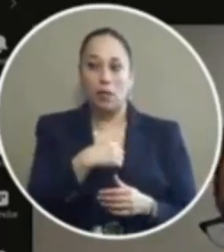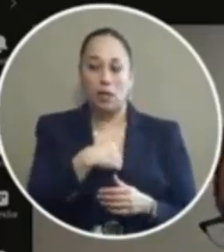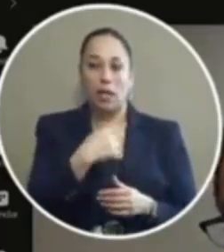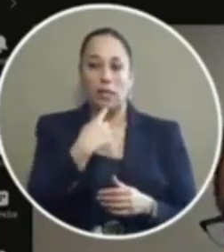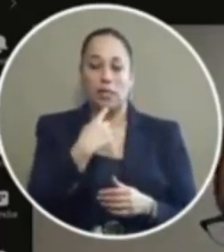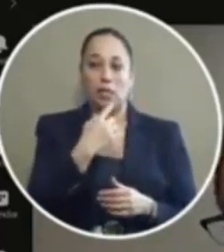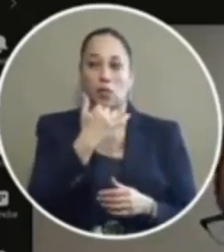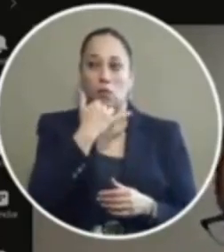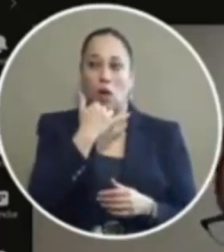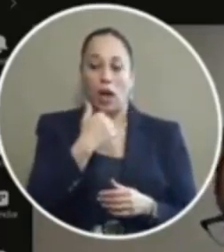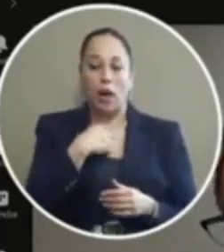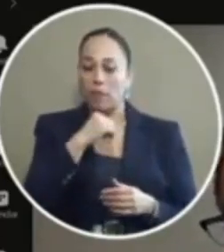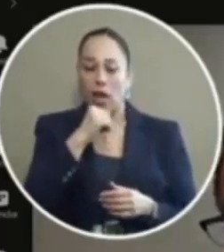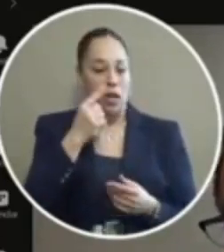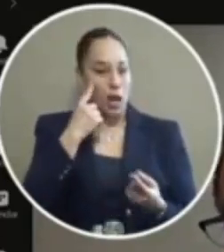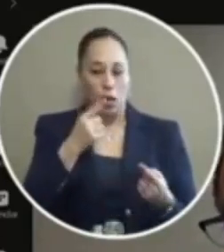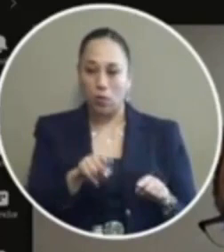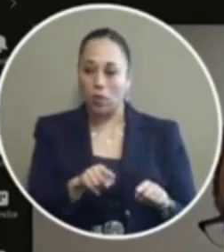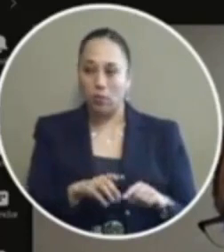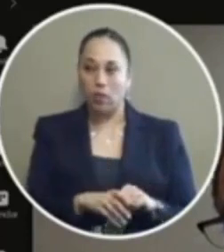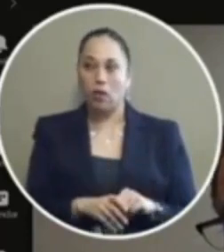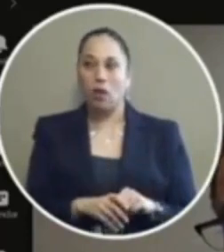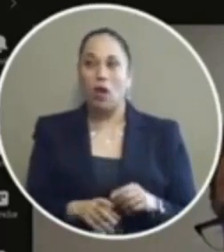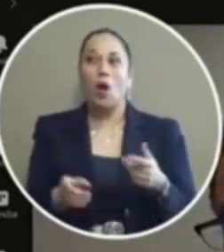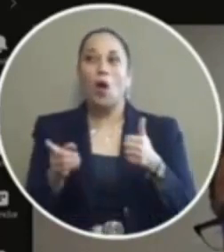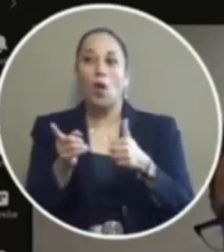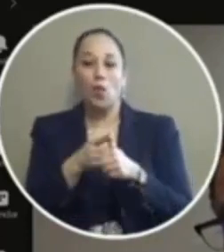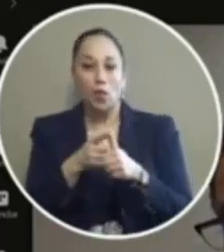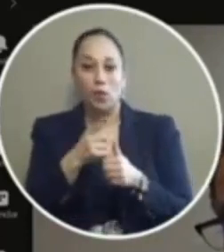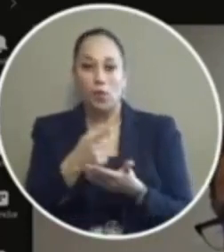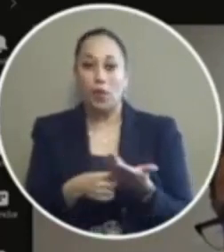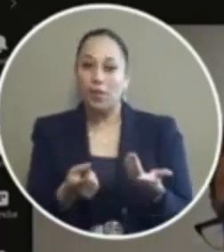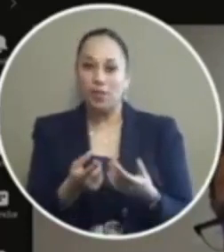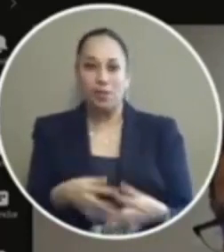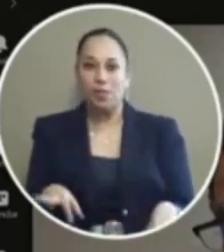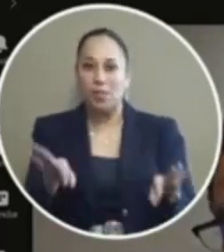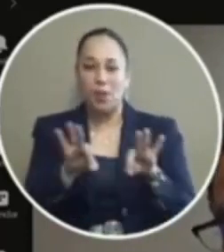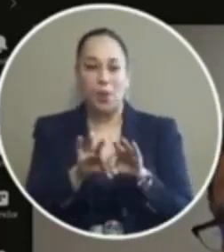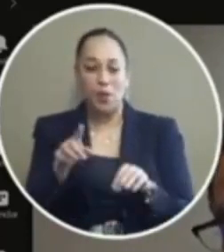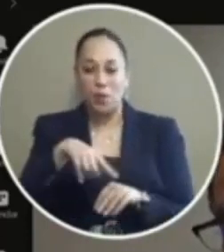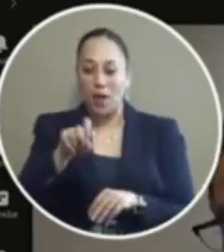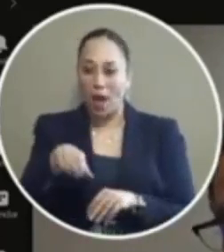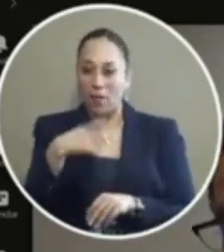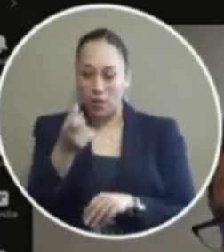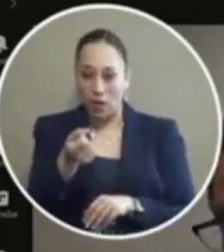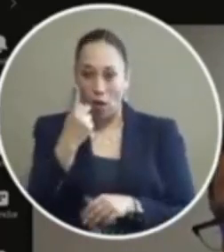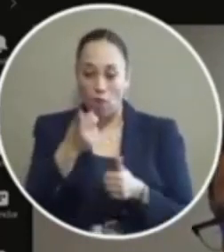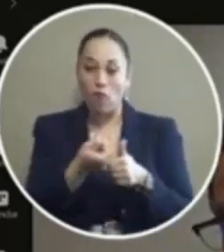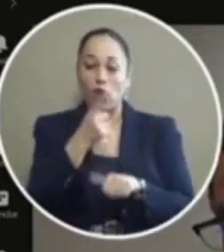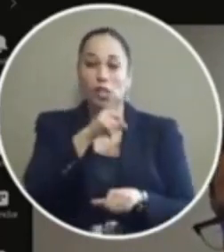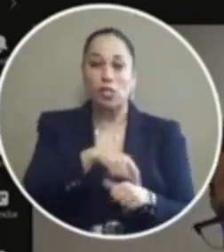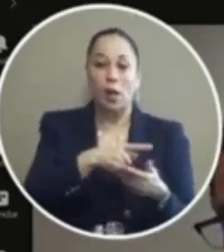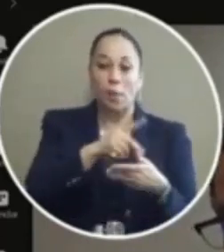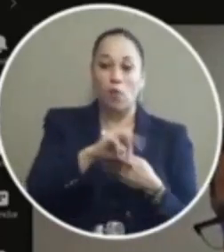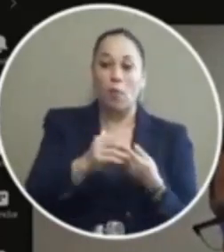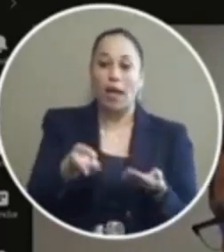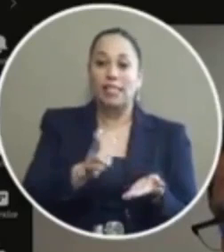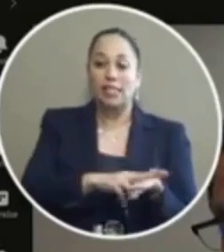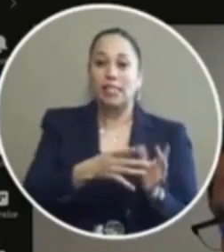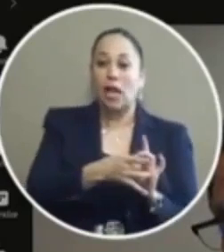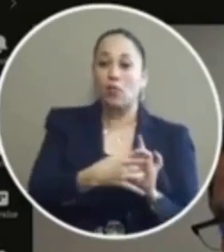would disagree first thing that's very important that you understand is first chance program and sight and release